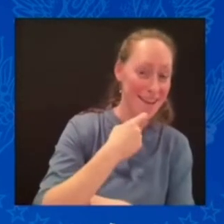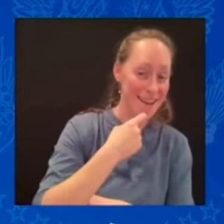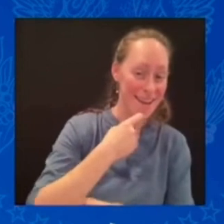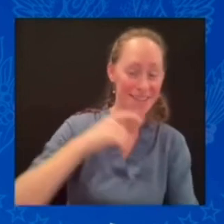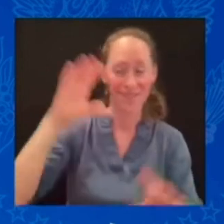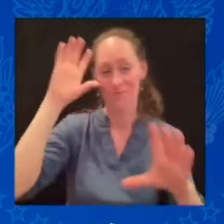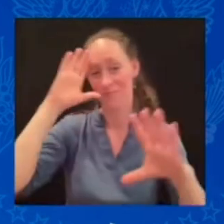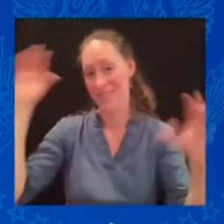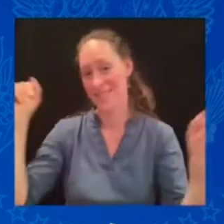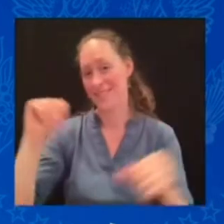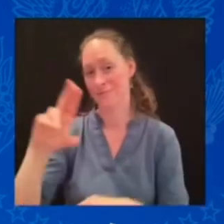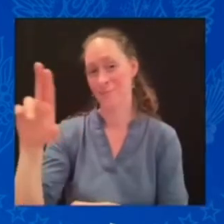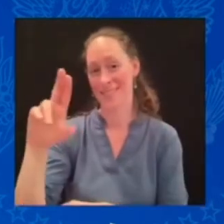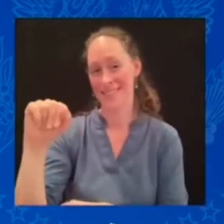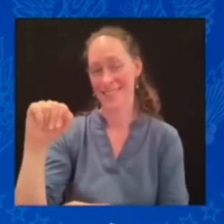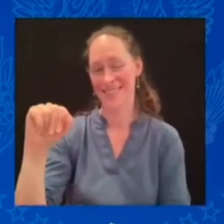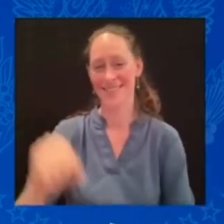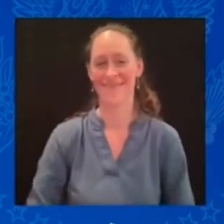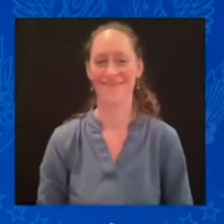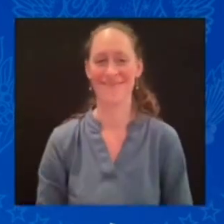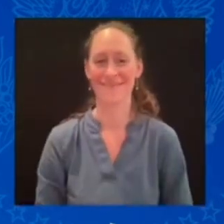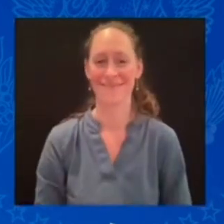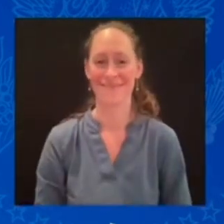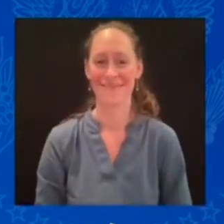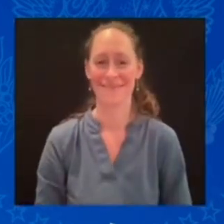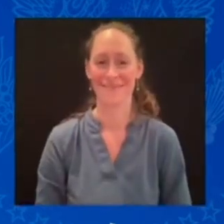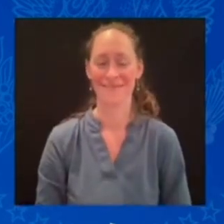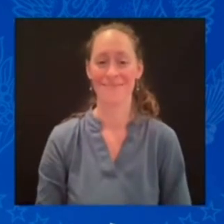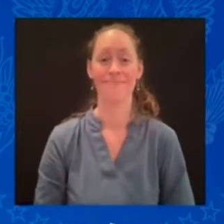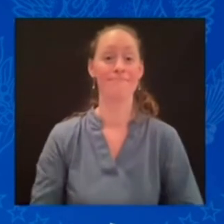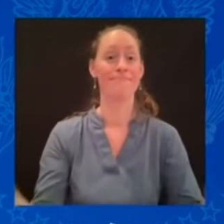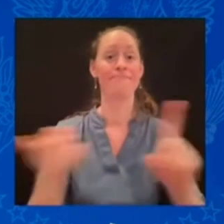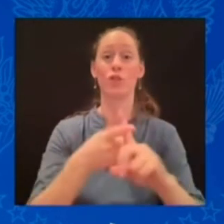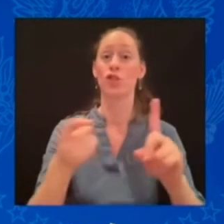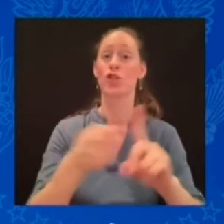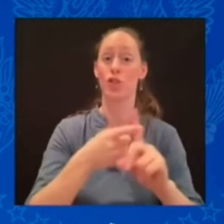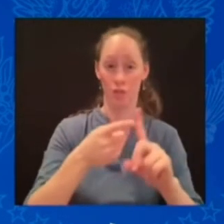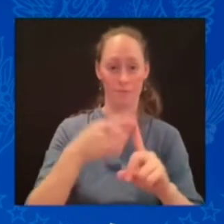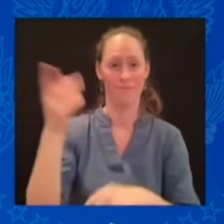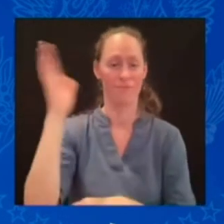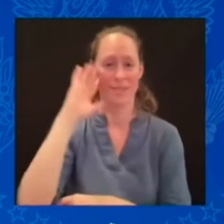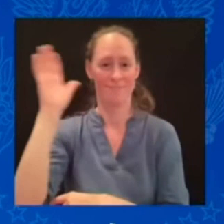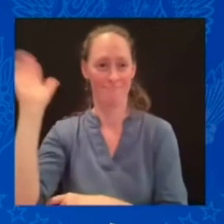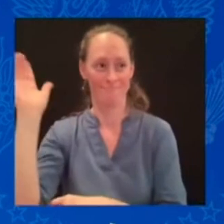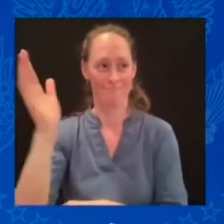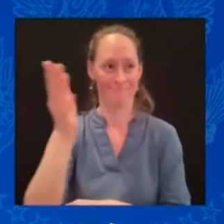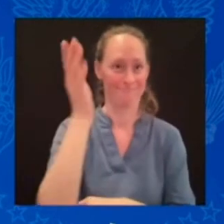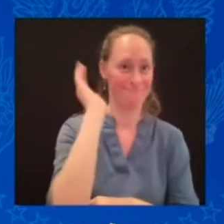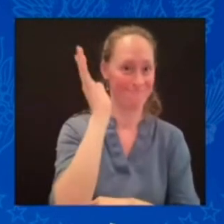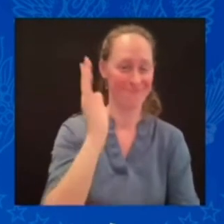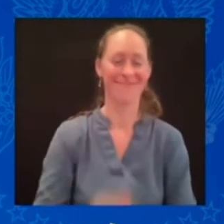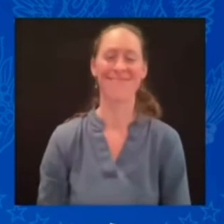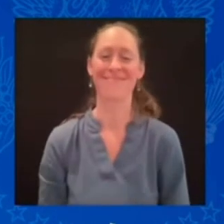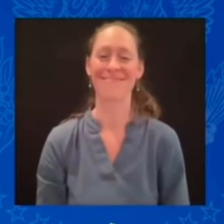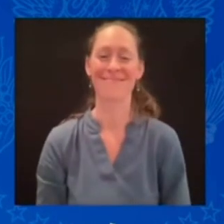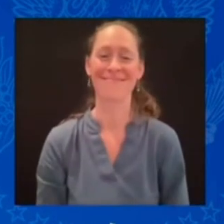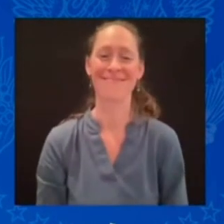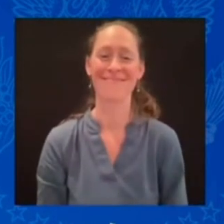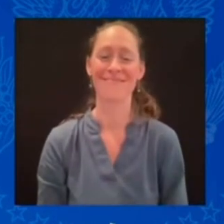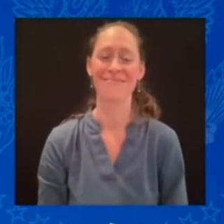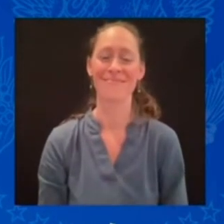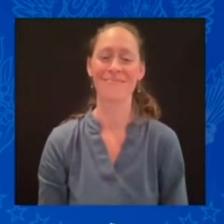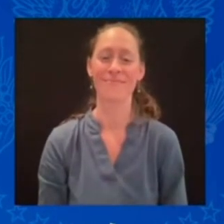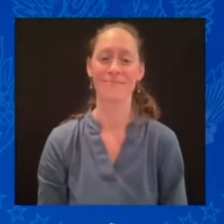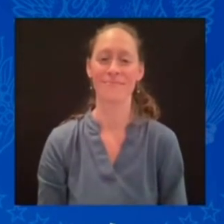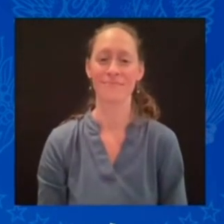We will begin with statements by the presidents. Thank you and good afternoon. Excellent that we